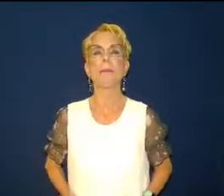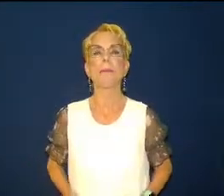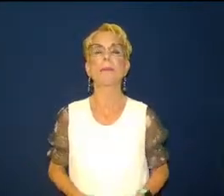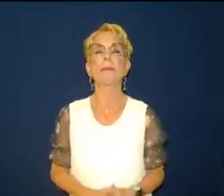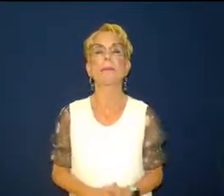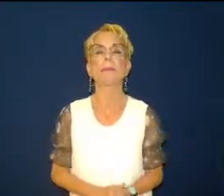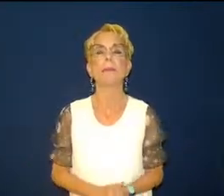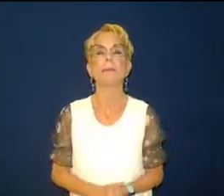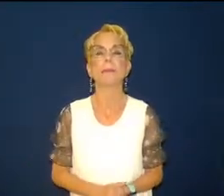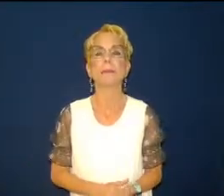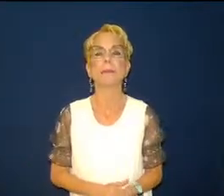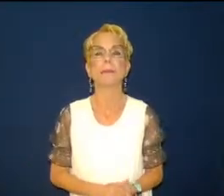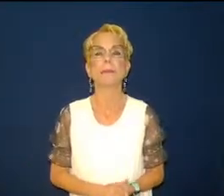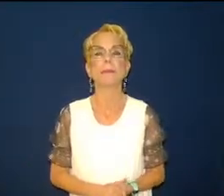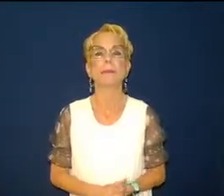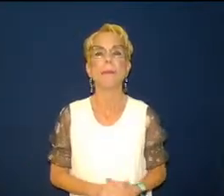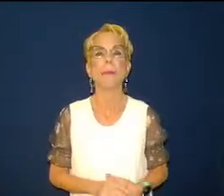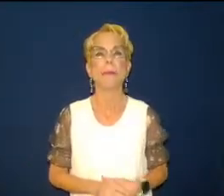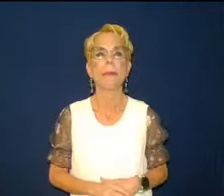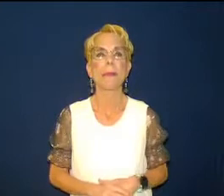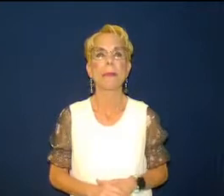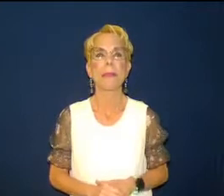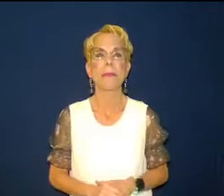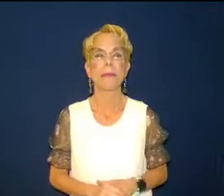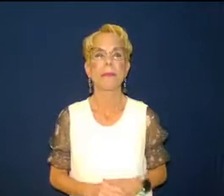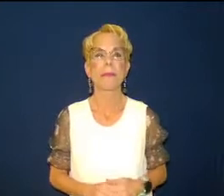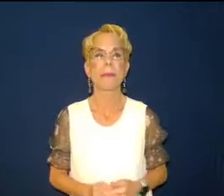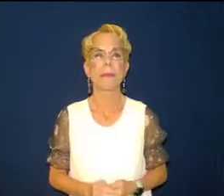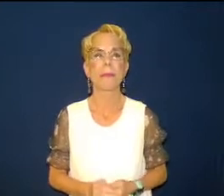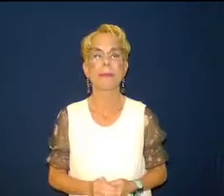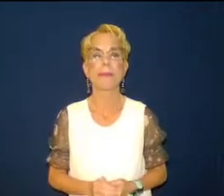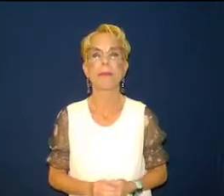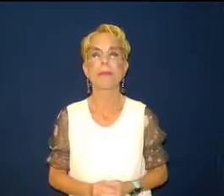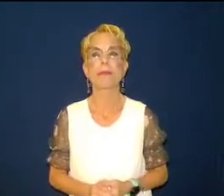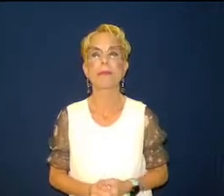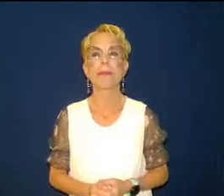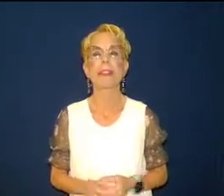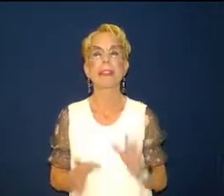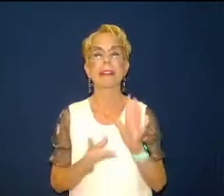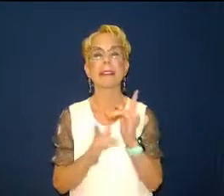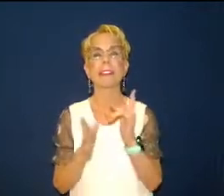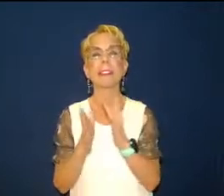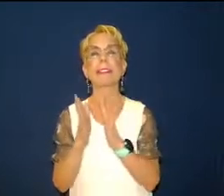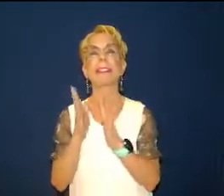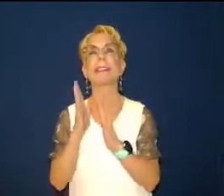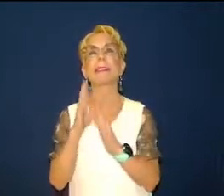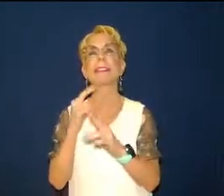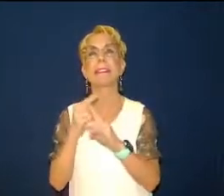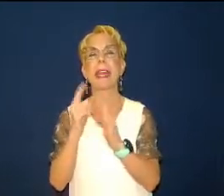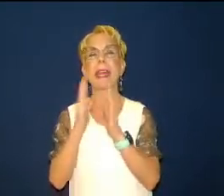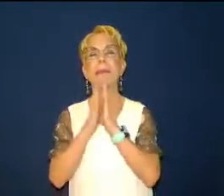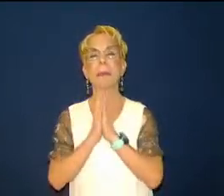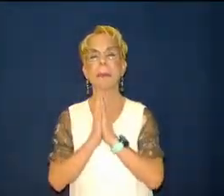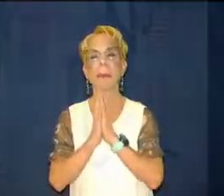lord us as we sing let us grow closer to you in jesus name we pray amen